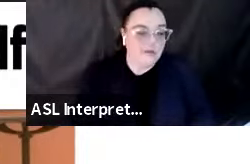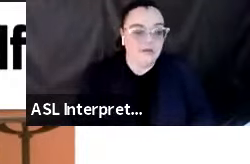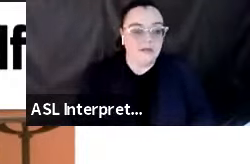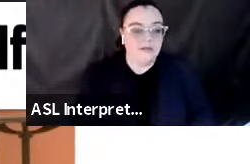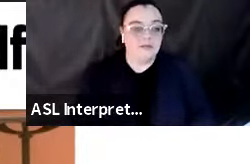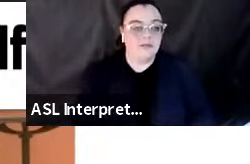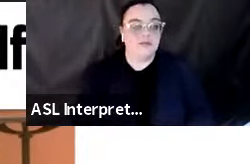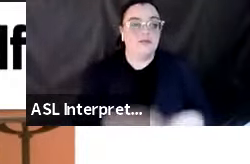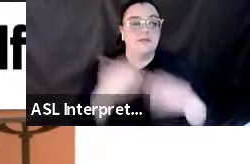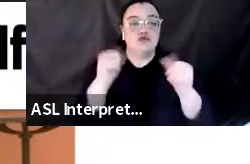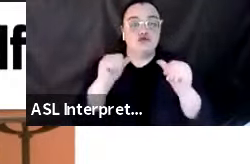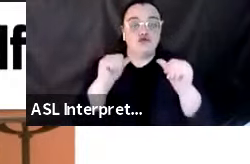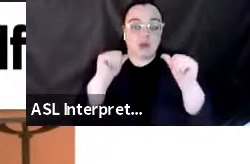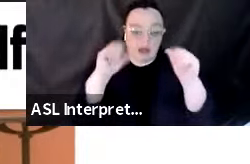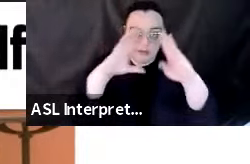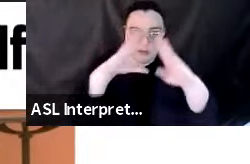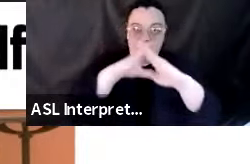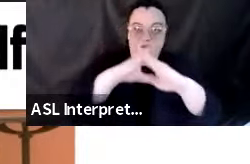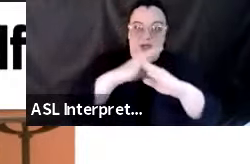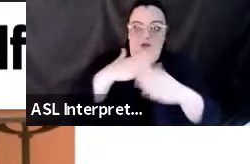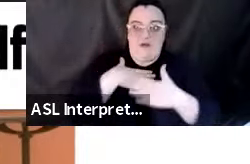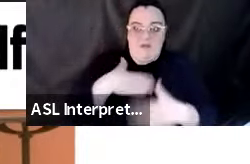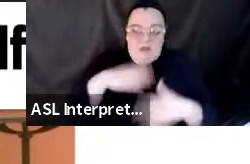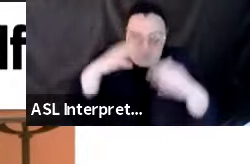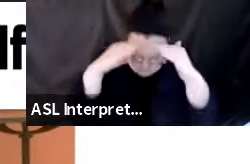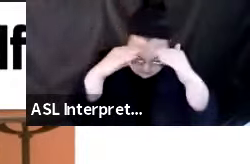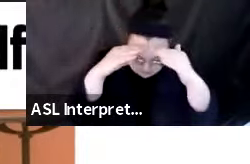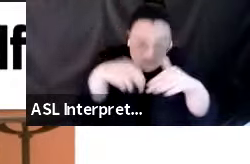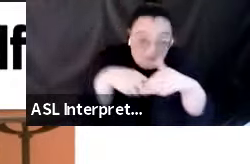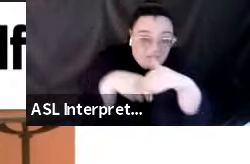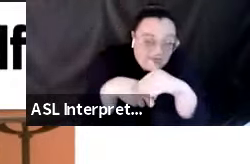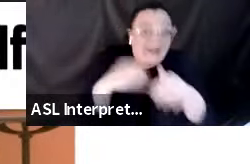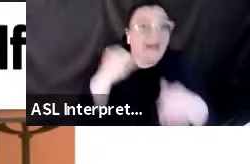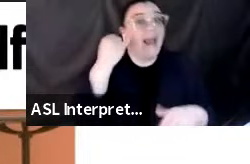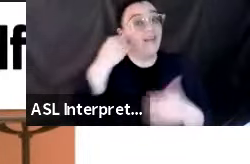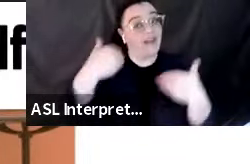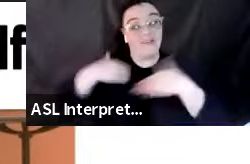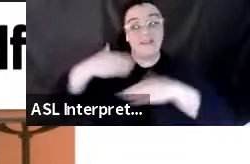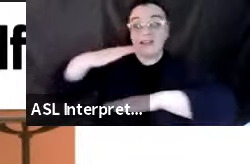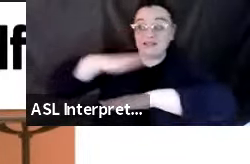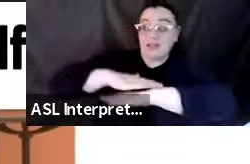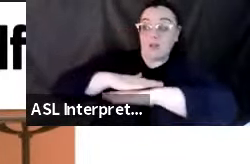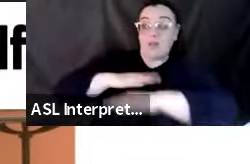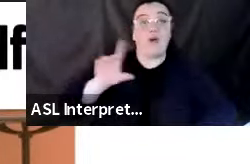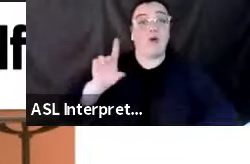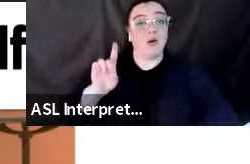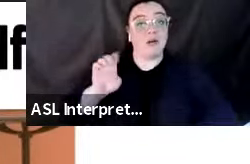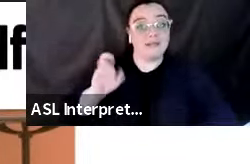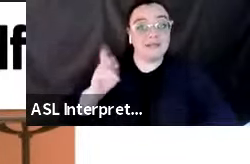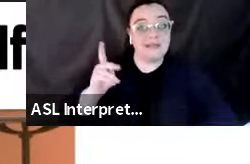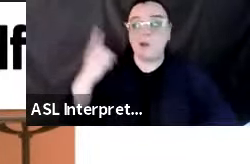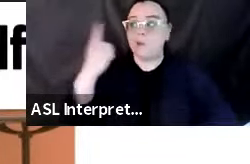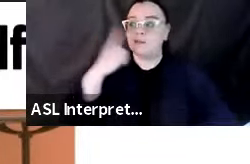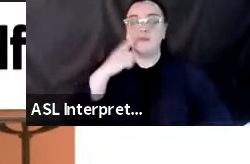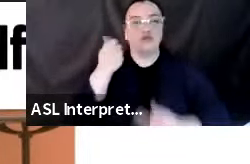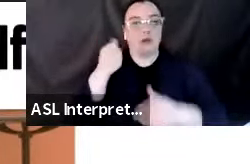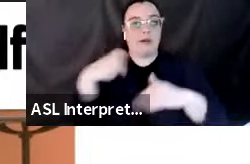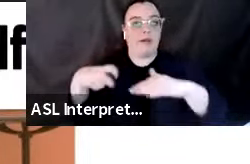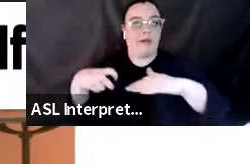over, protect your vital organs. And if there is a sturdy table or desk nearby, crawl underneath it for additional shelter.